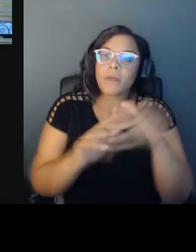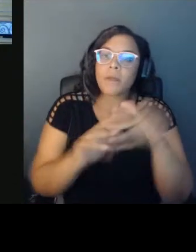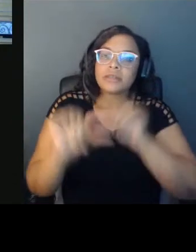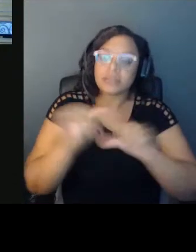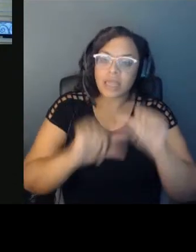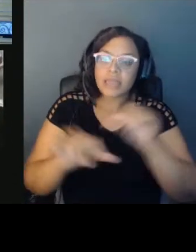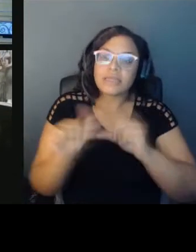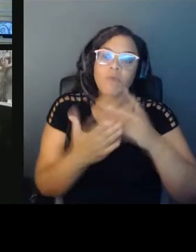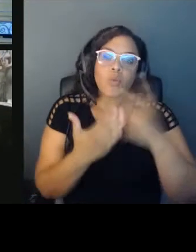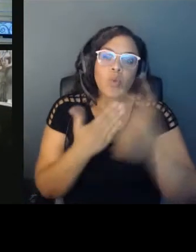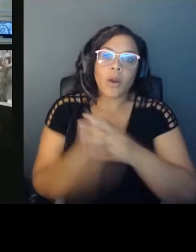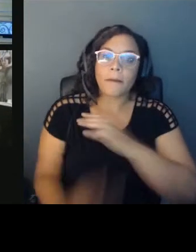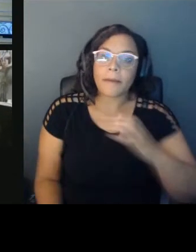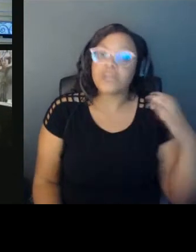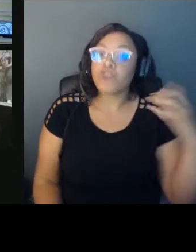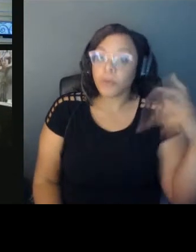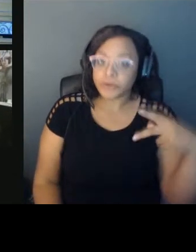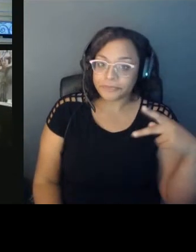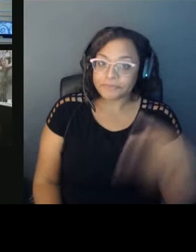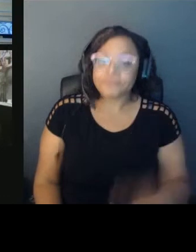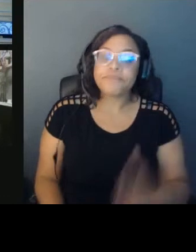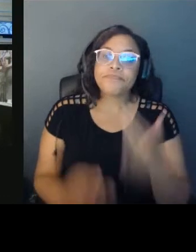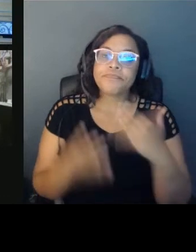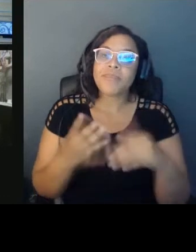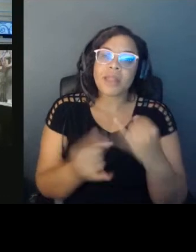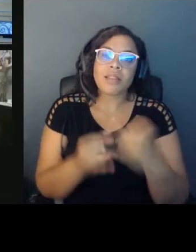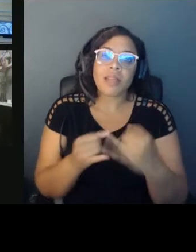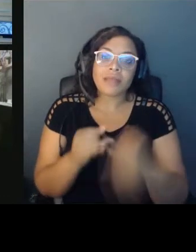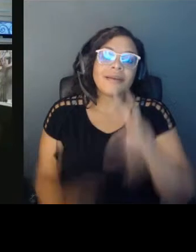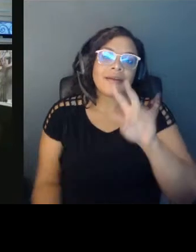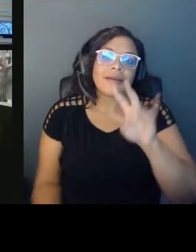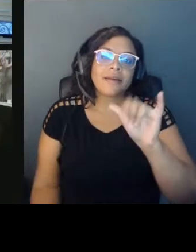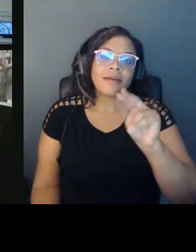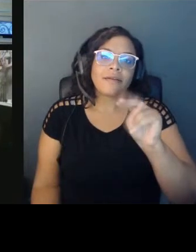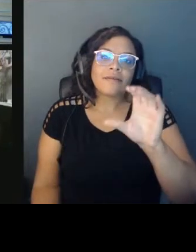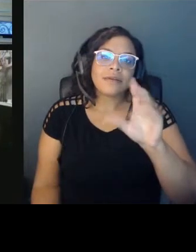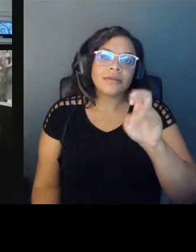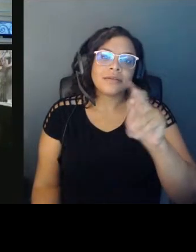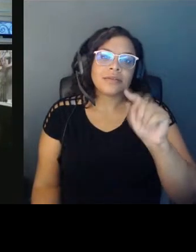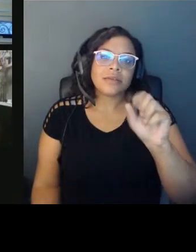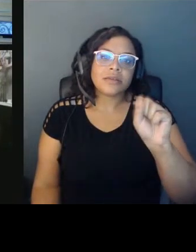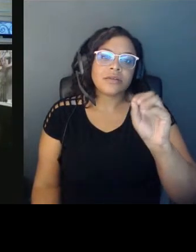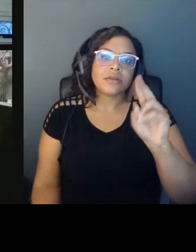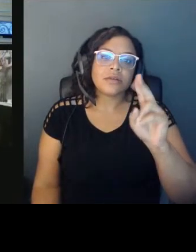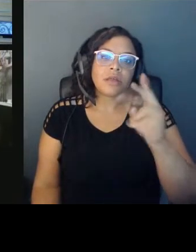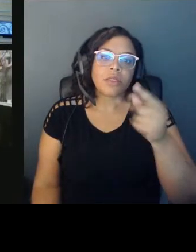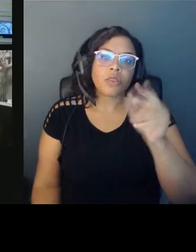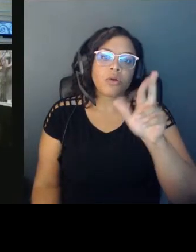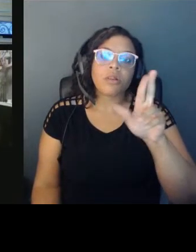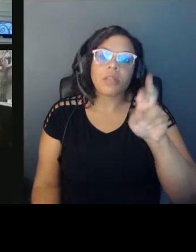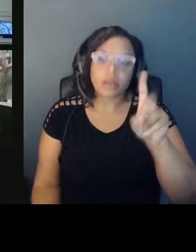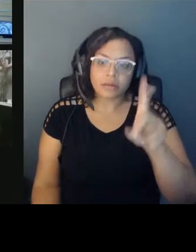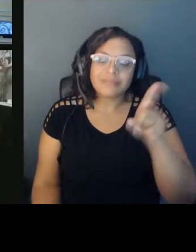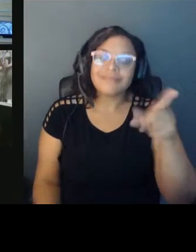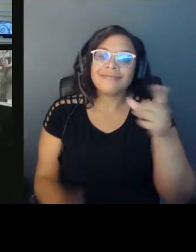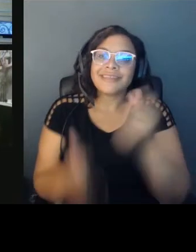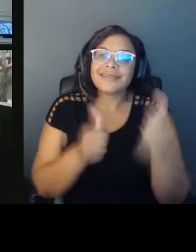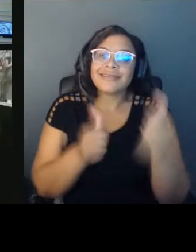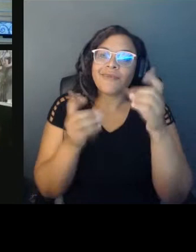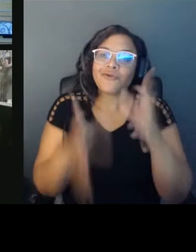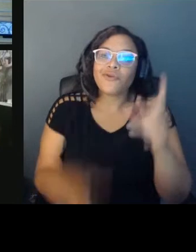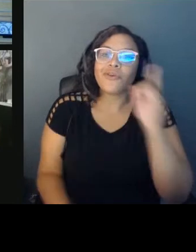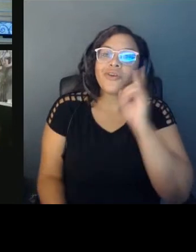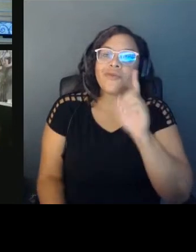And last, Vincent Sutherland, Executive Director, Center on Race, Inequality, and the Law at NYU Law.